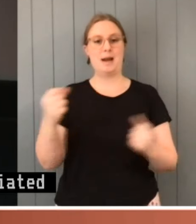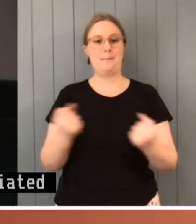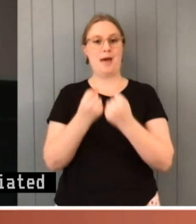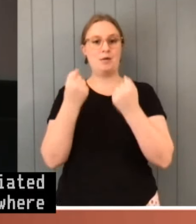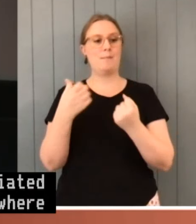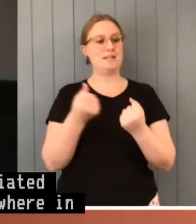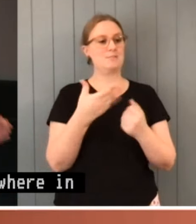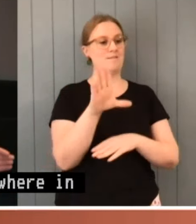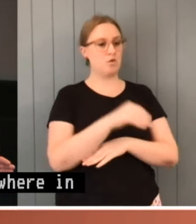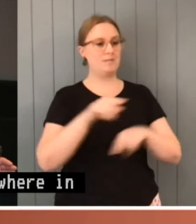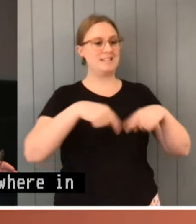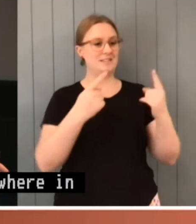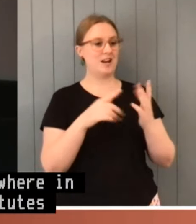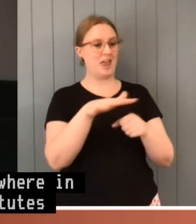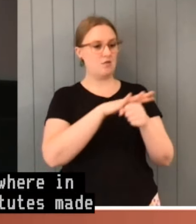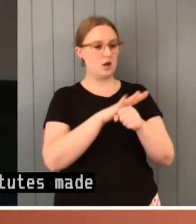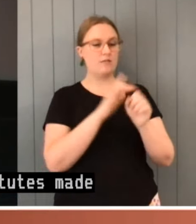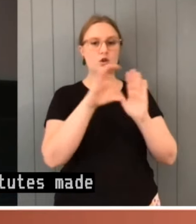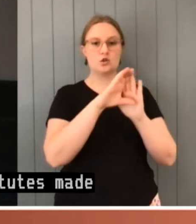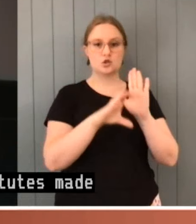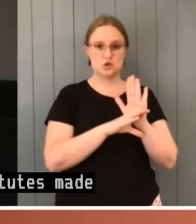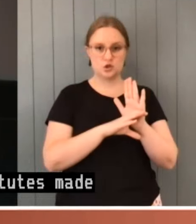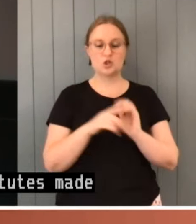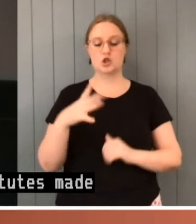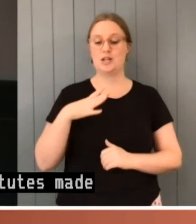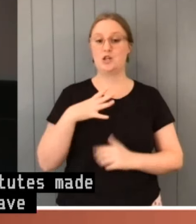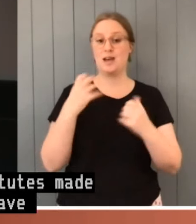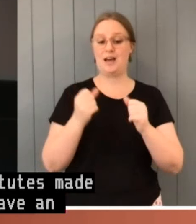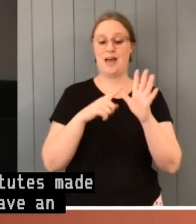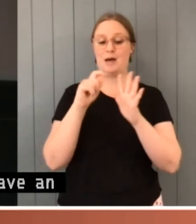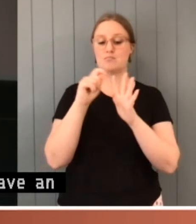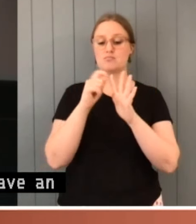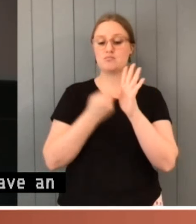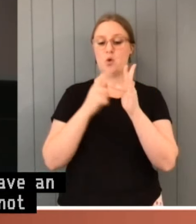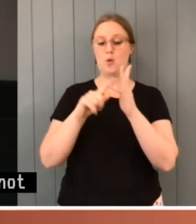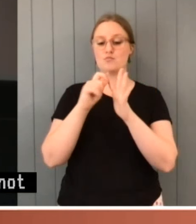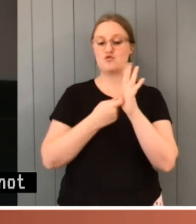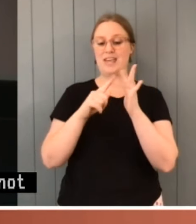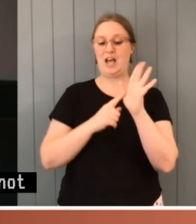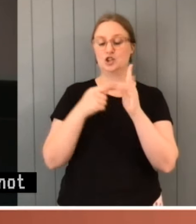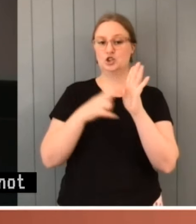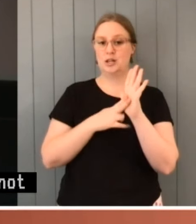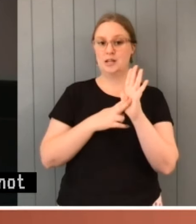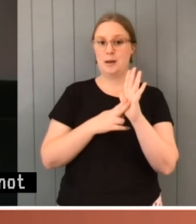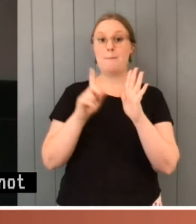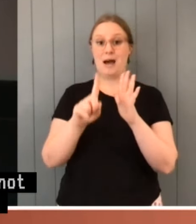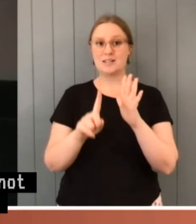So you have to have an appropriation, but that's not enough. You have to have a source of power which you can identify directly. Now,